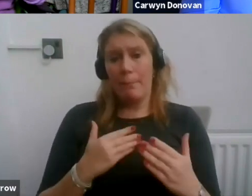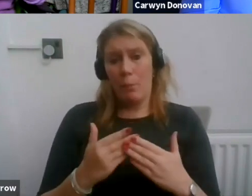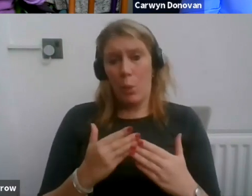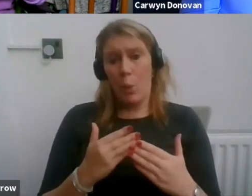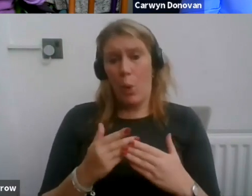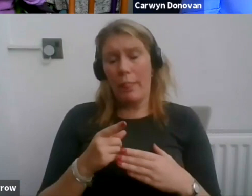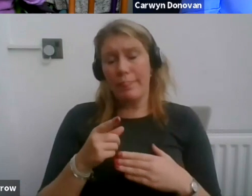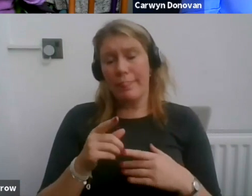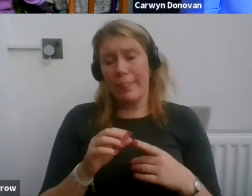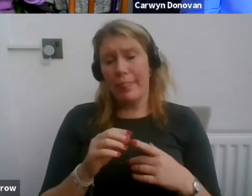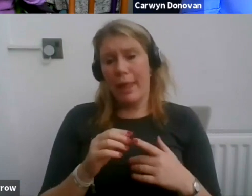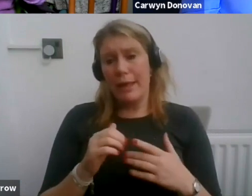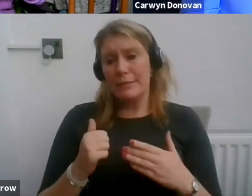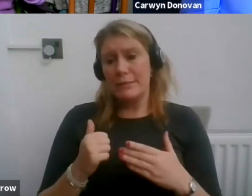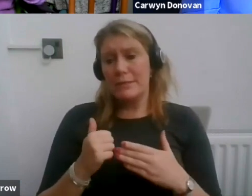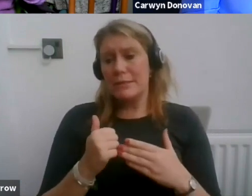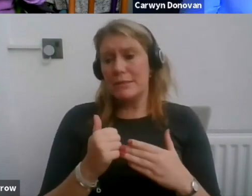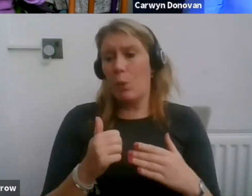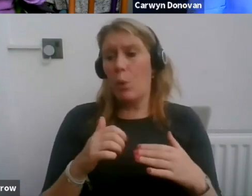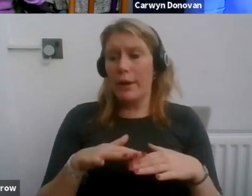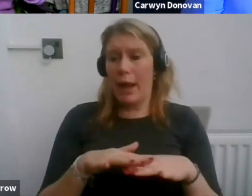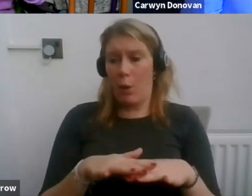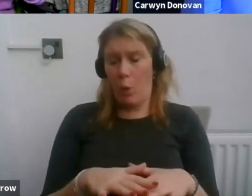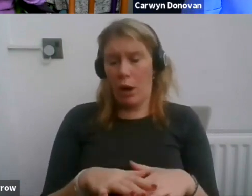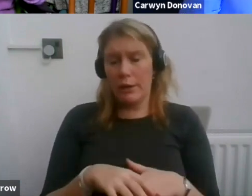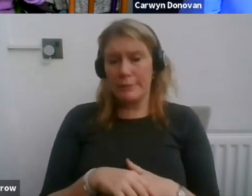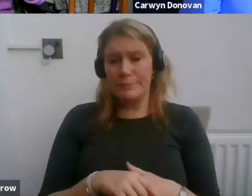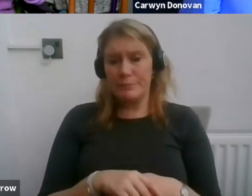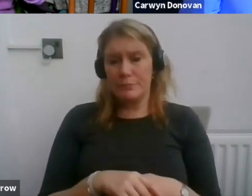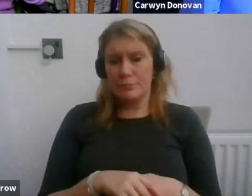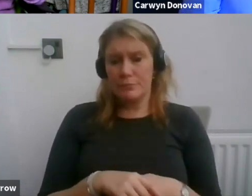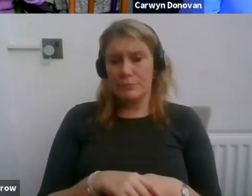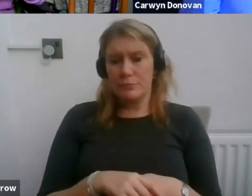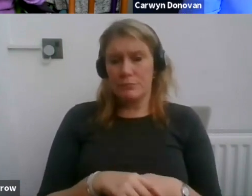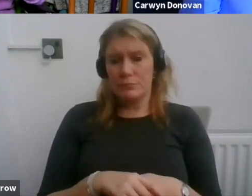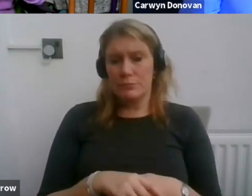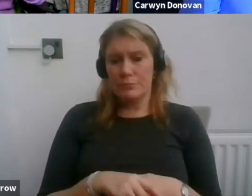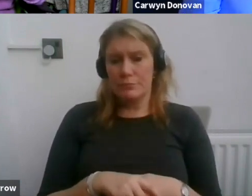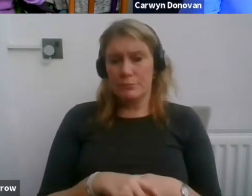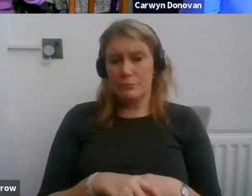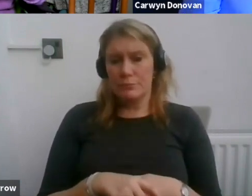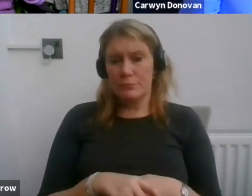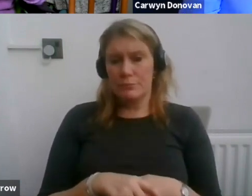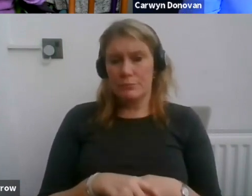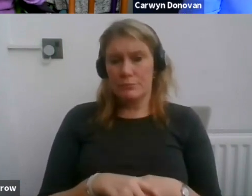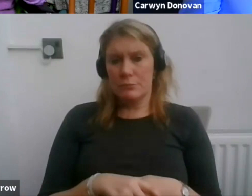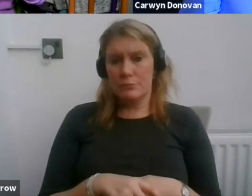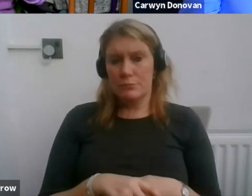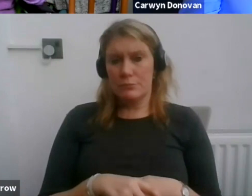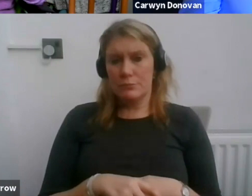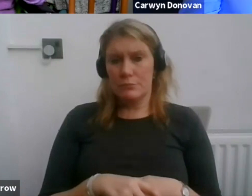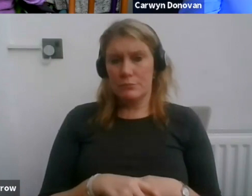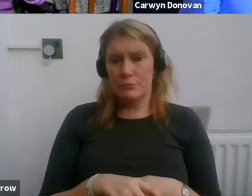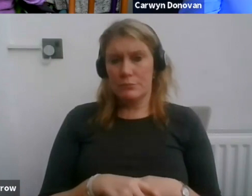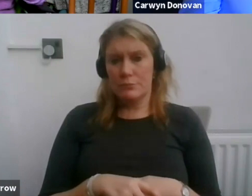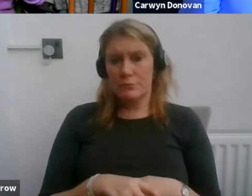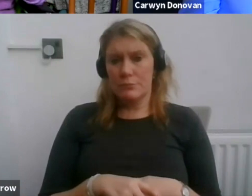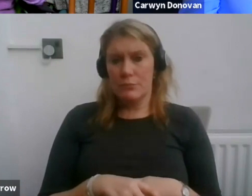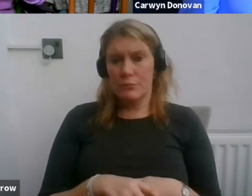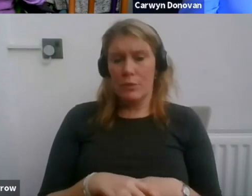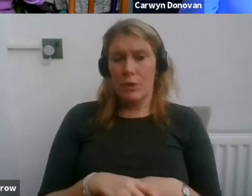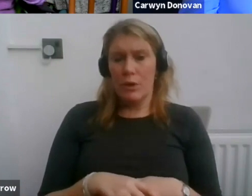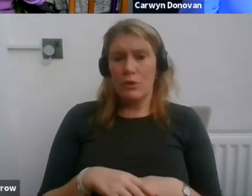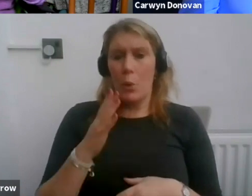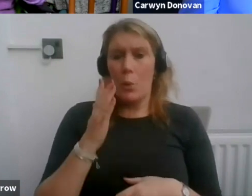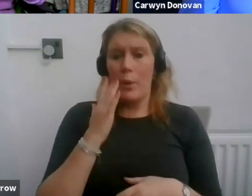a developer support network around that. But in terms of when you come out of university, well,